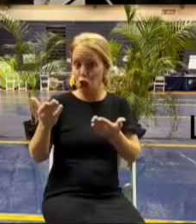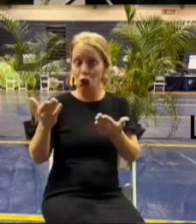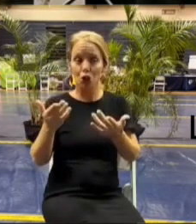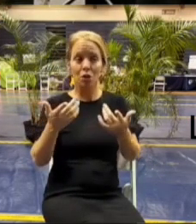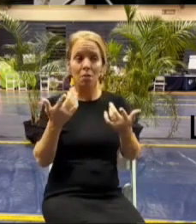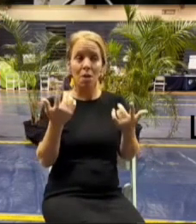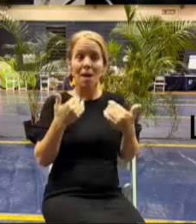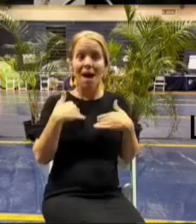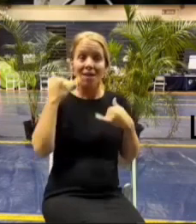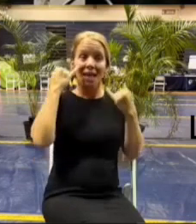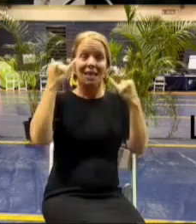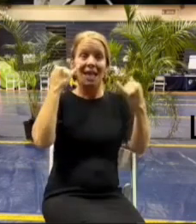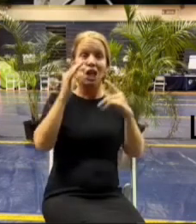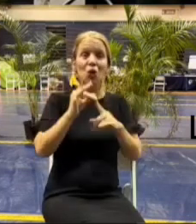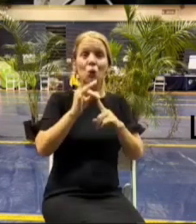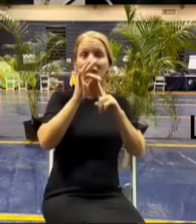unique